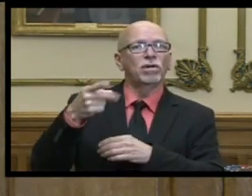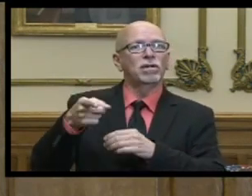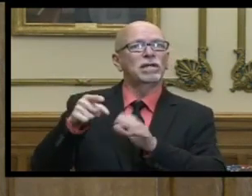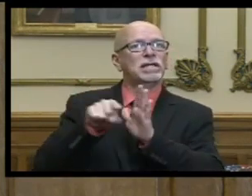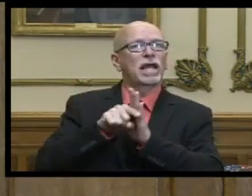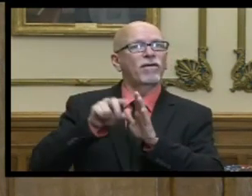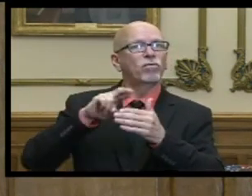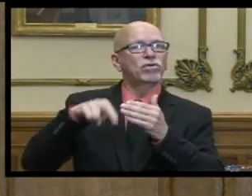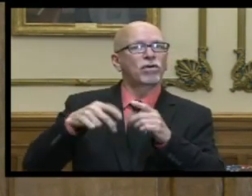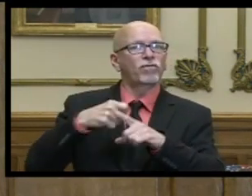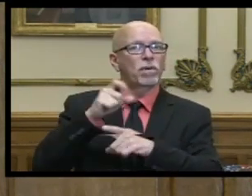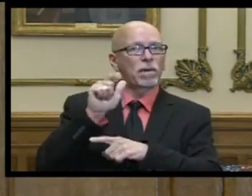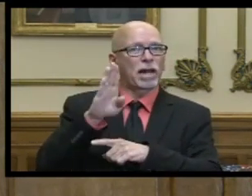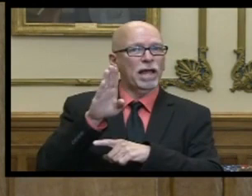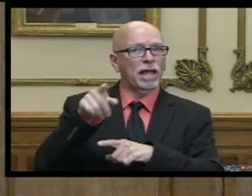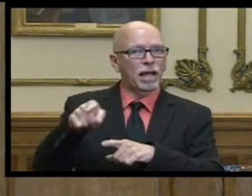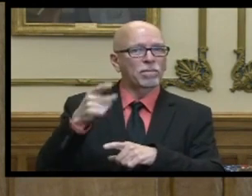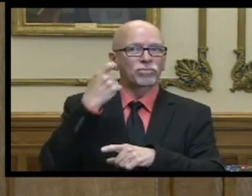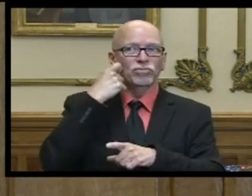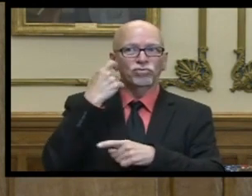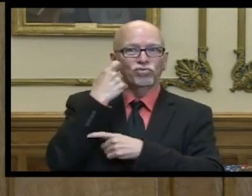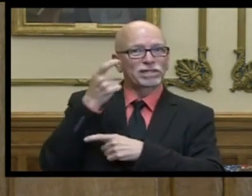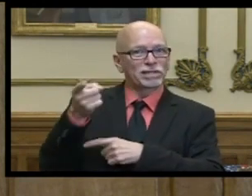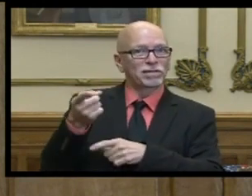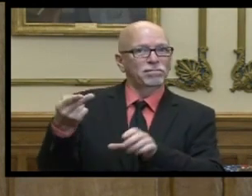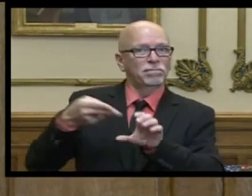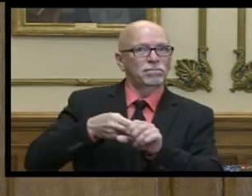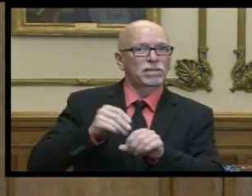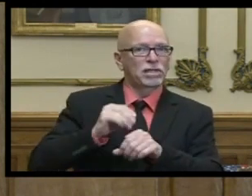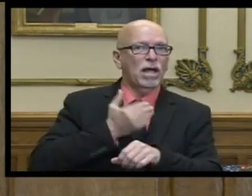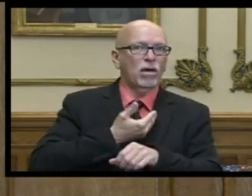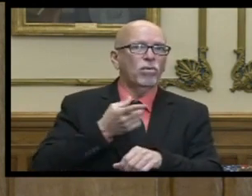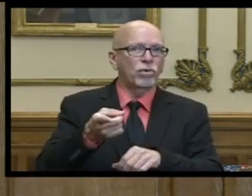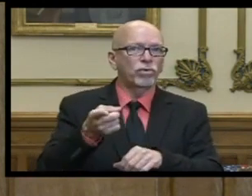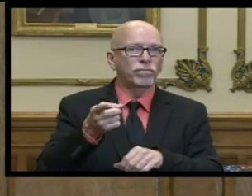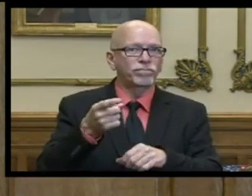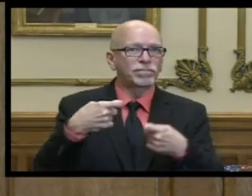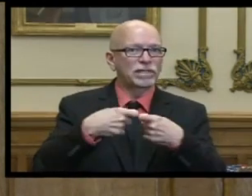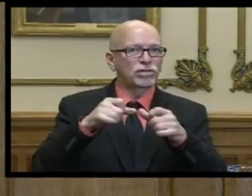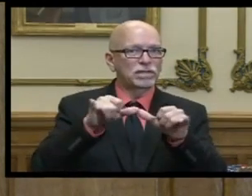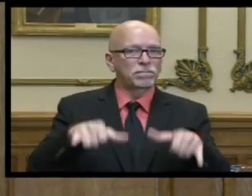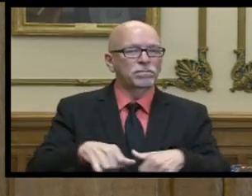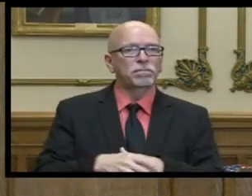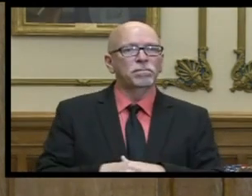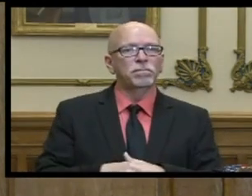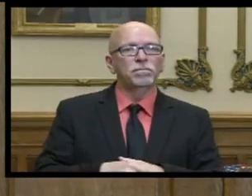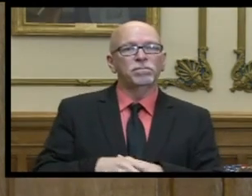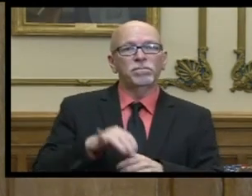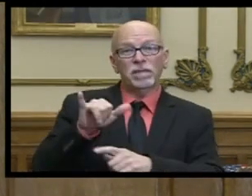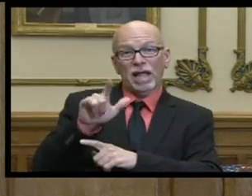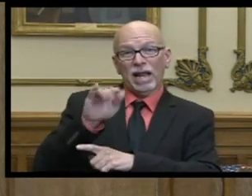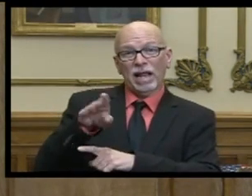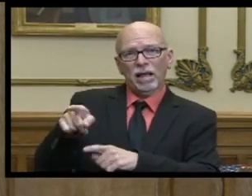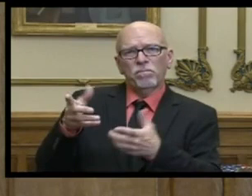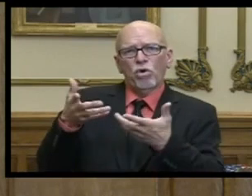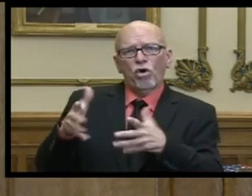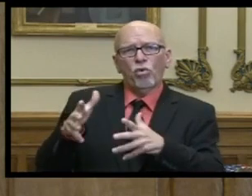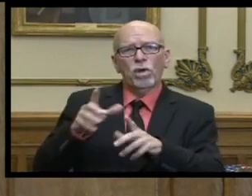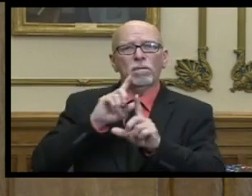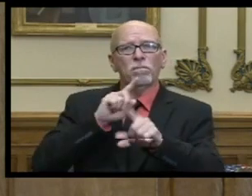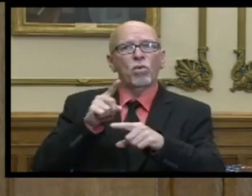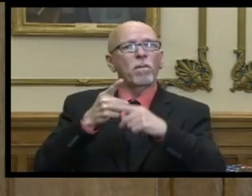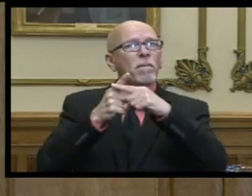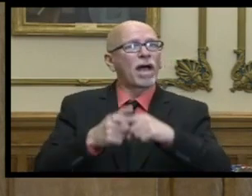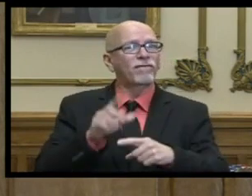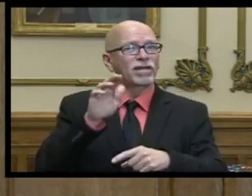results from a lab that just recently was on boarded to our electronic system that lab had already been reporting the